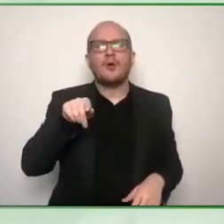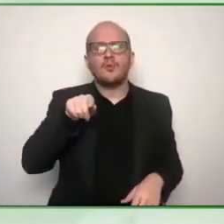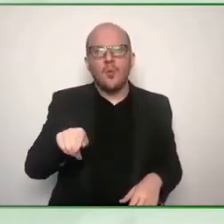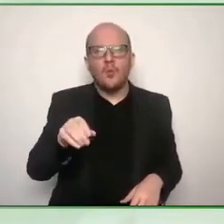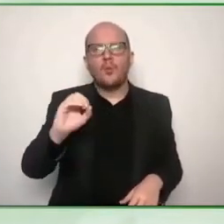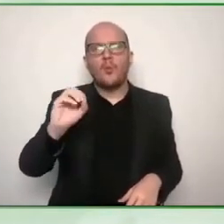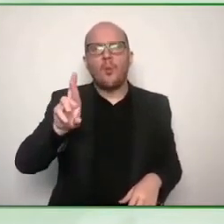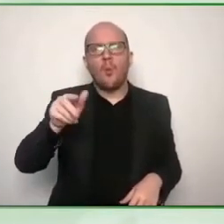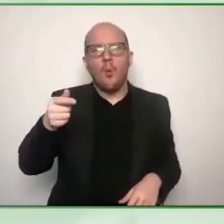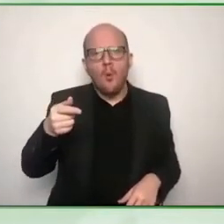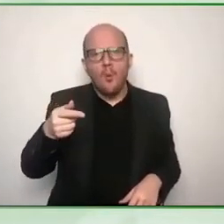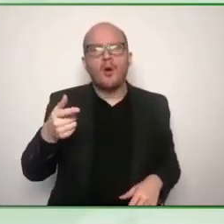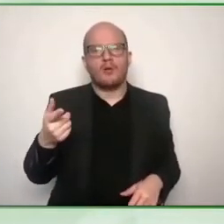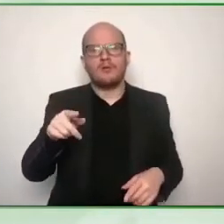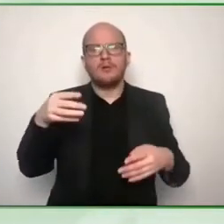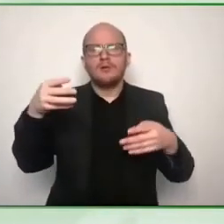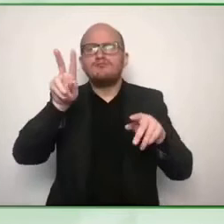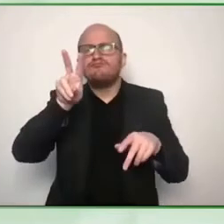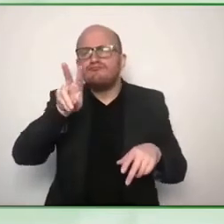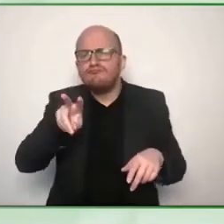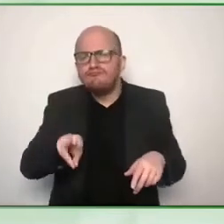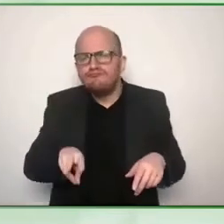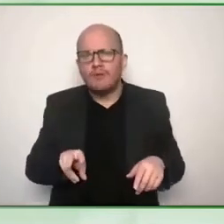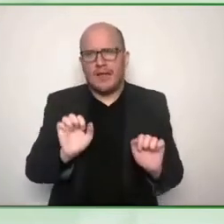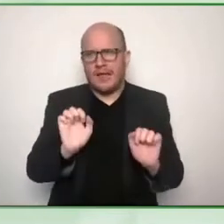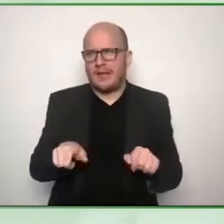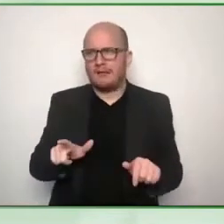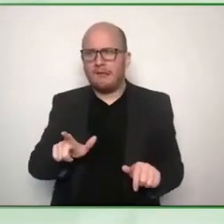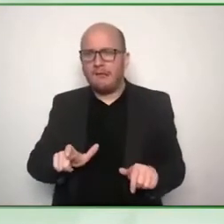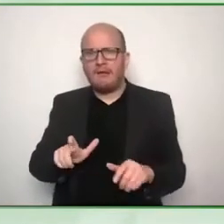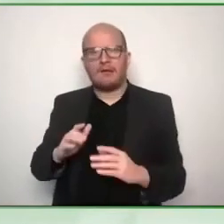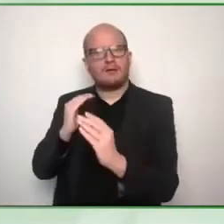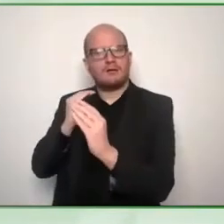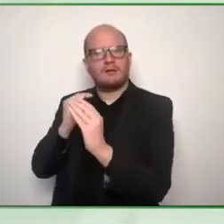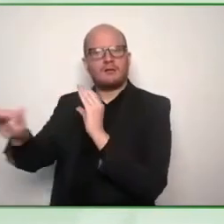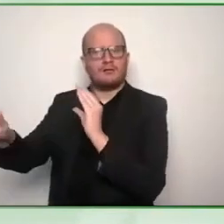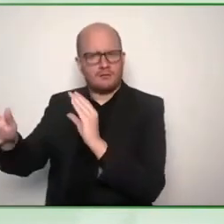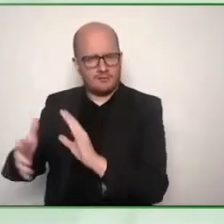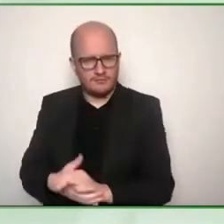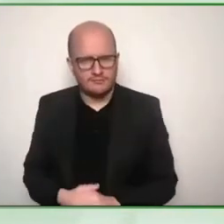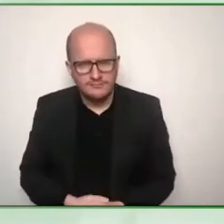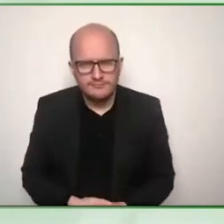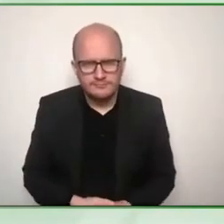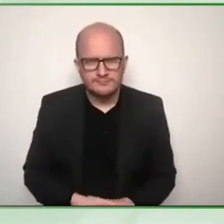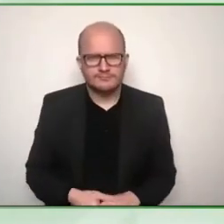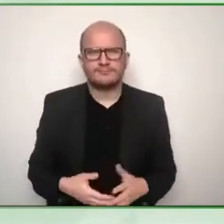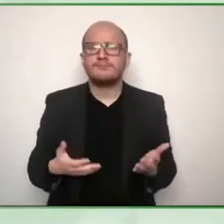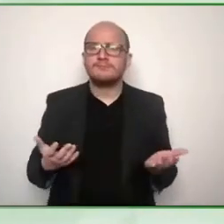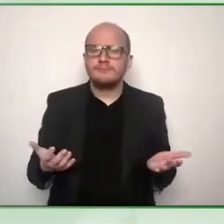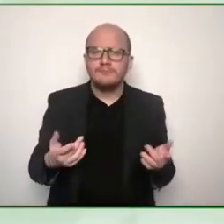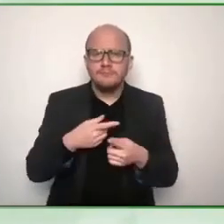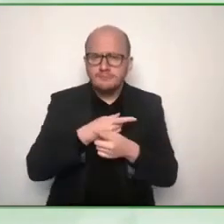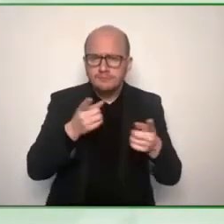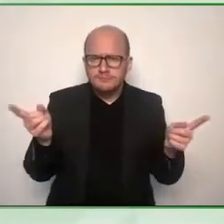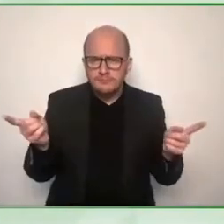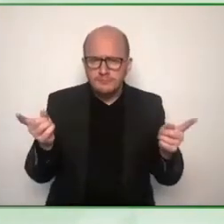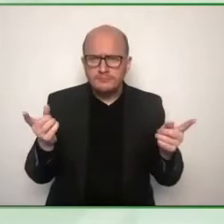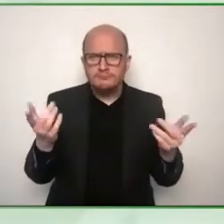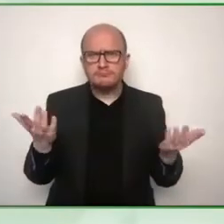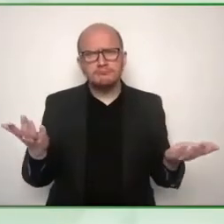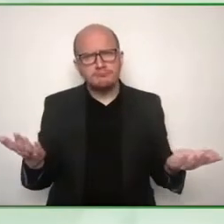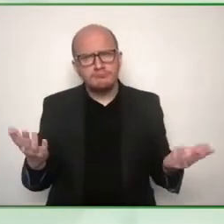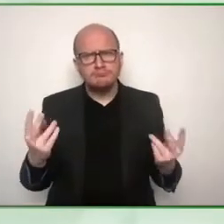um come back to the consultation phase because um i think for our audience what could is especially interesting